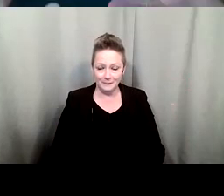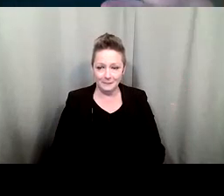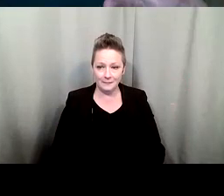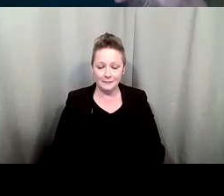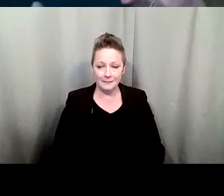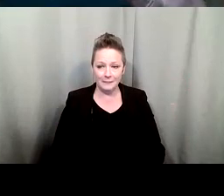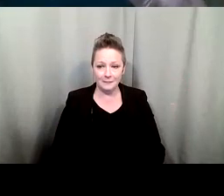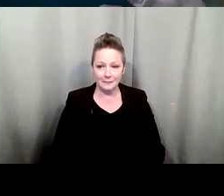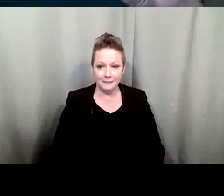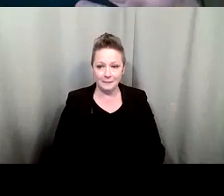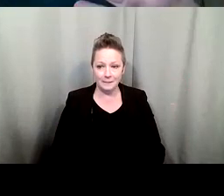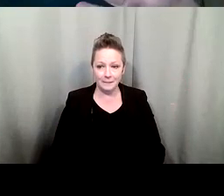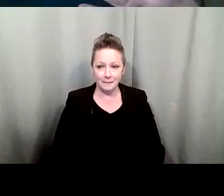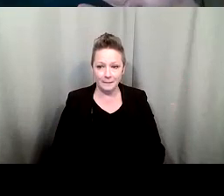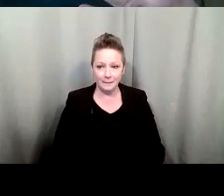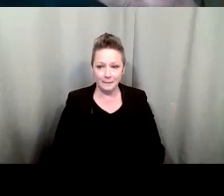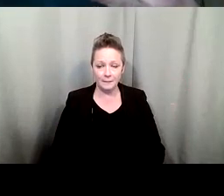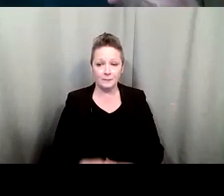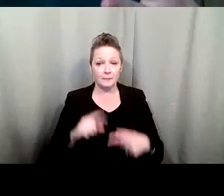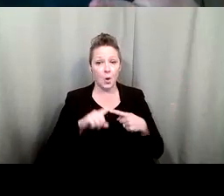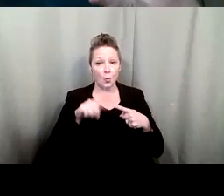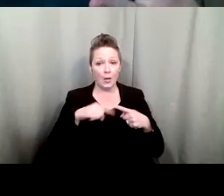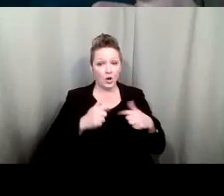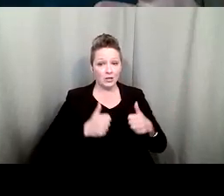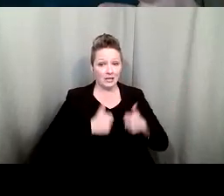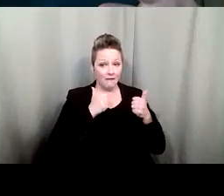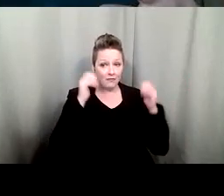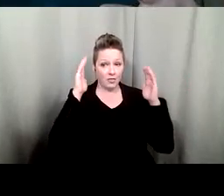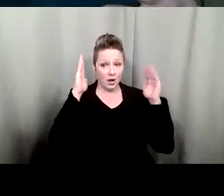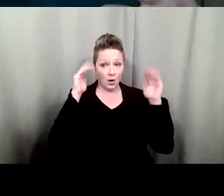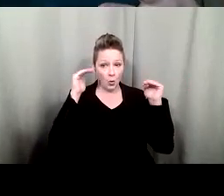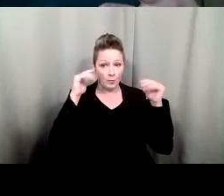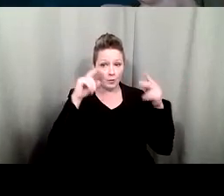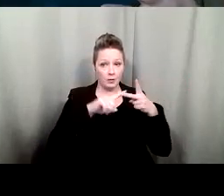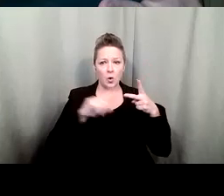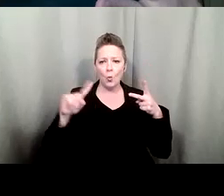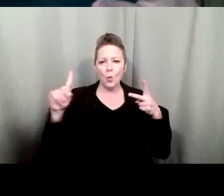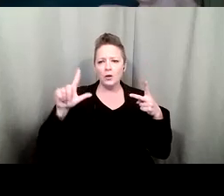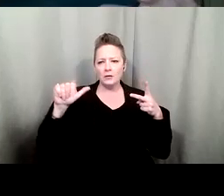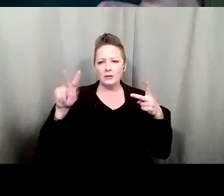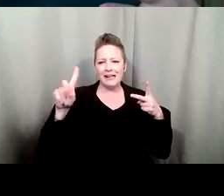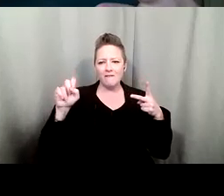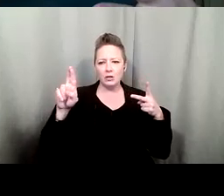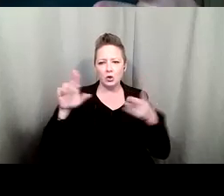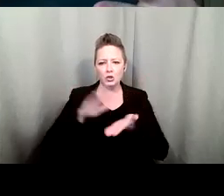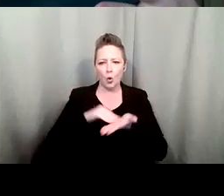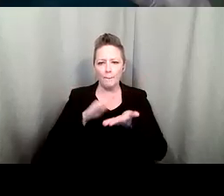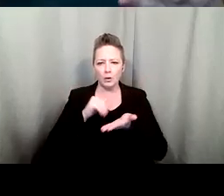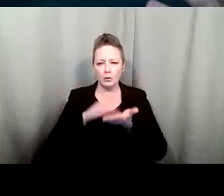I'm saying, where there's life, there's hope. Where's the lavender soap? Look similar.